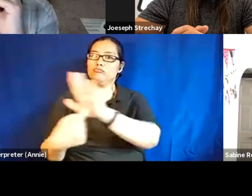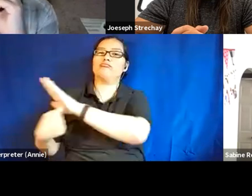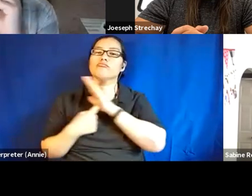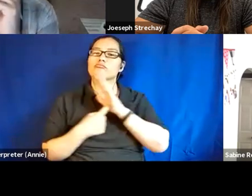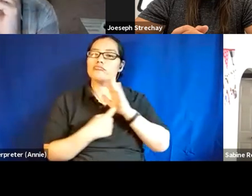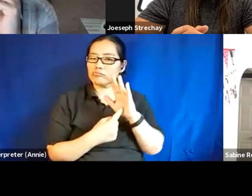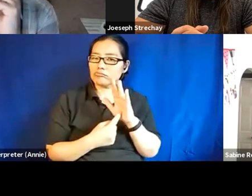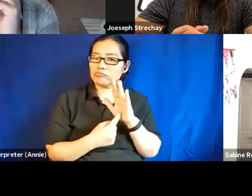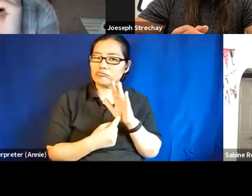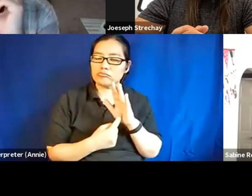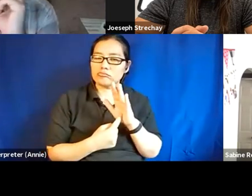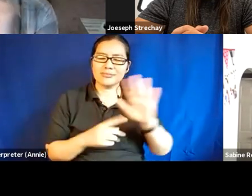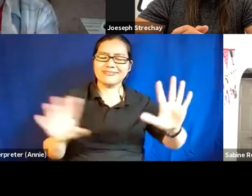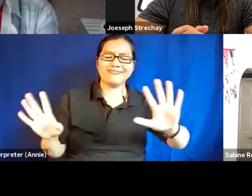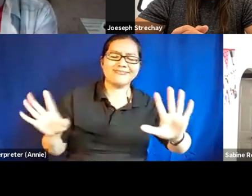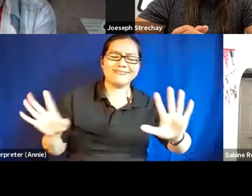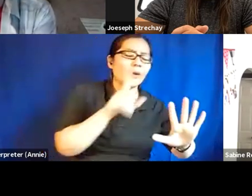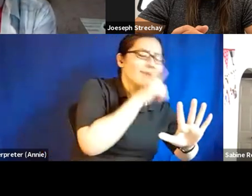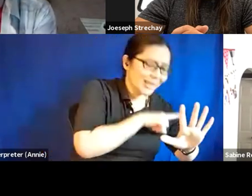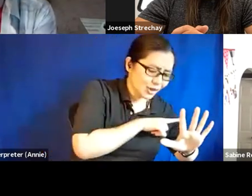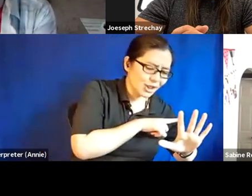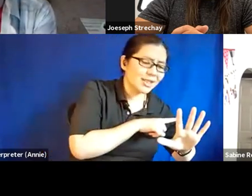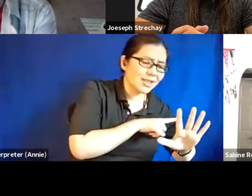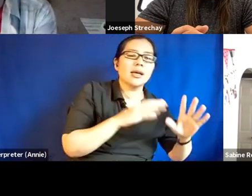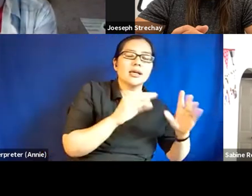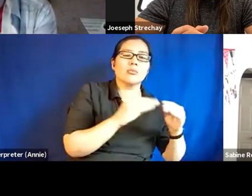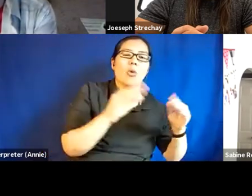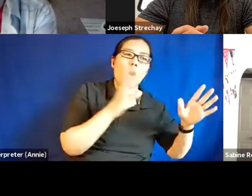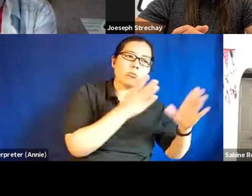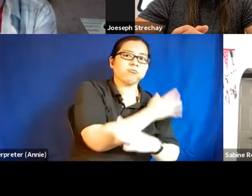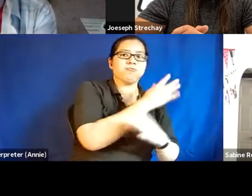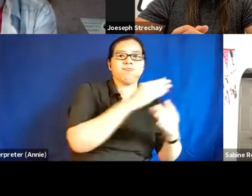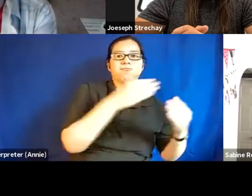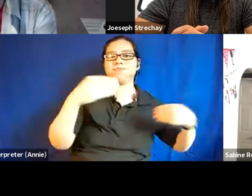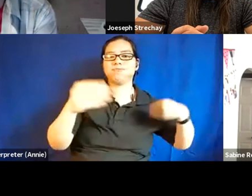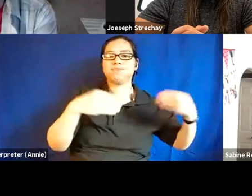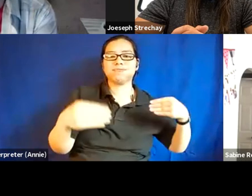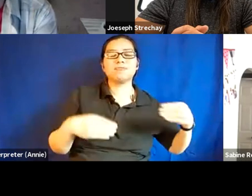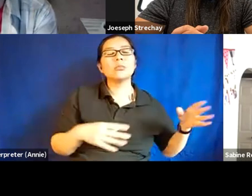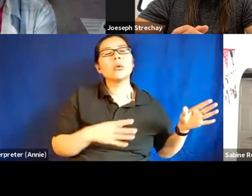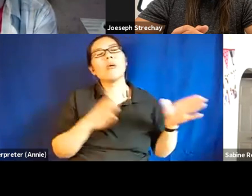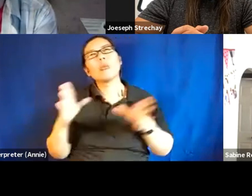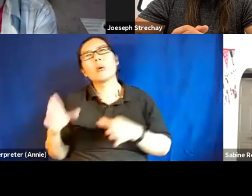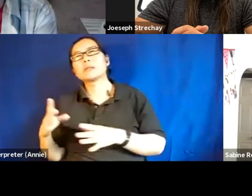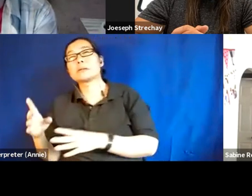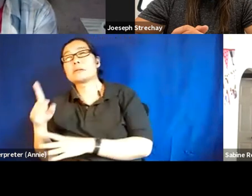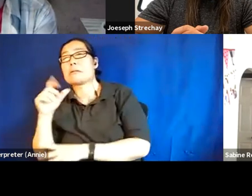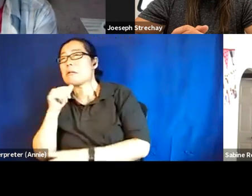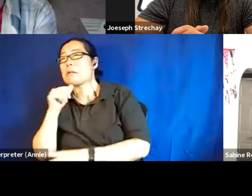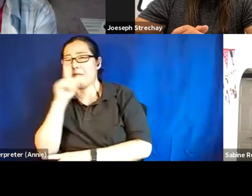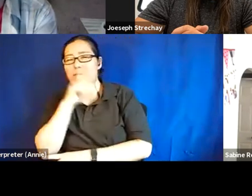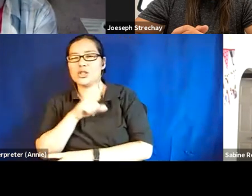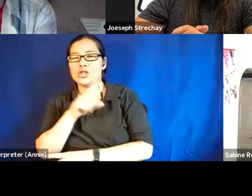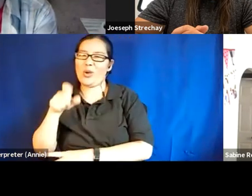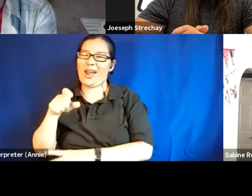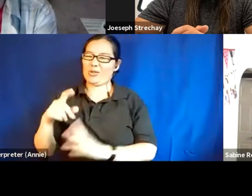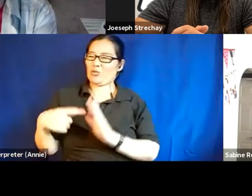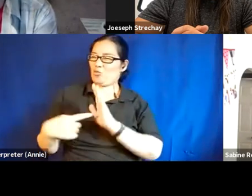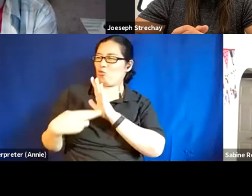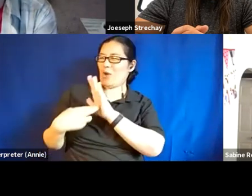I'm sorry, fiction gives you the opportunity and non-fiction kind of maybe anchors you to trying to at least represent what is considered